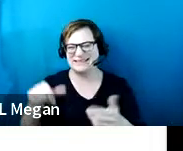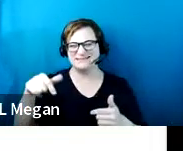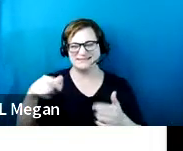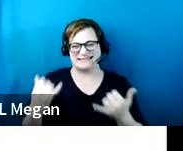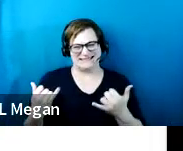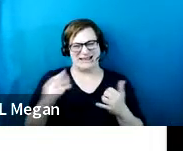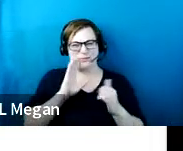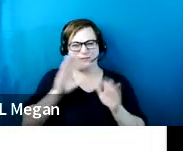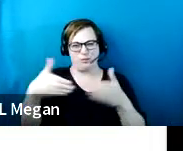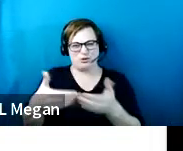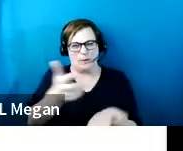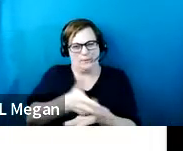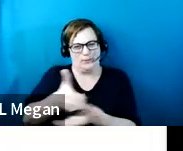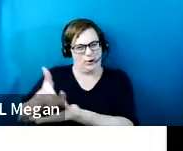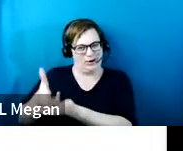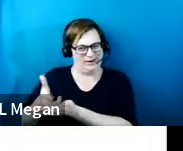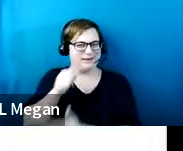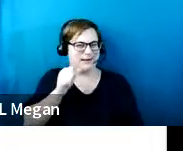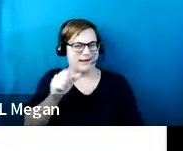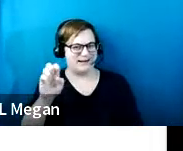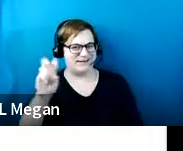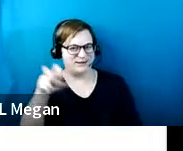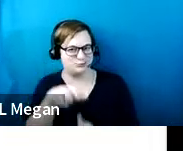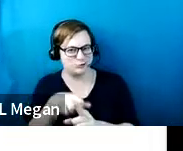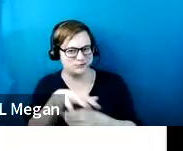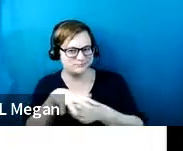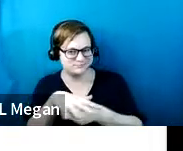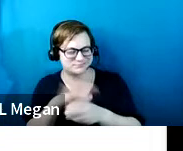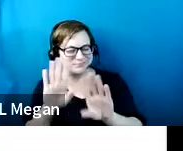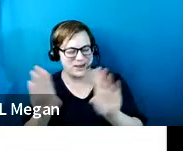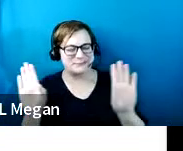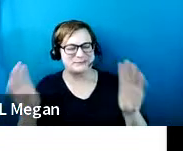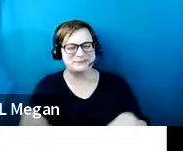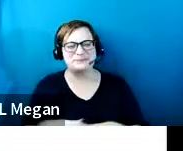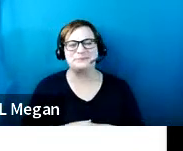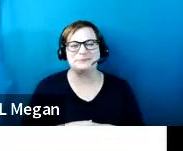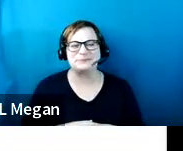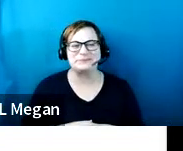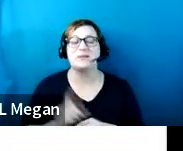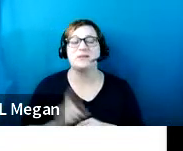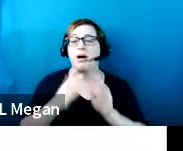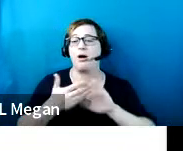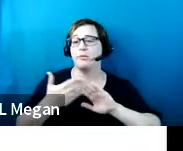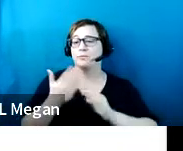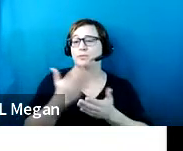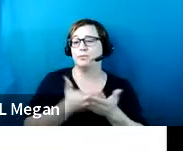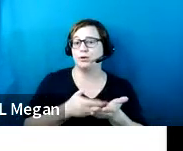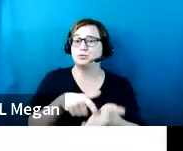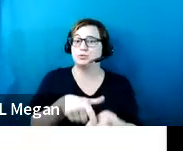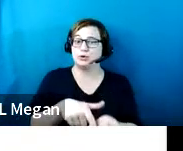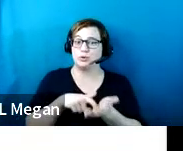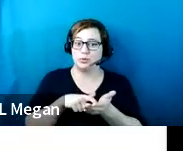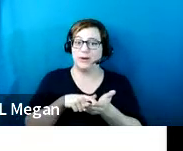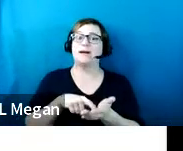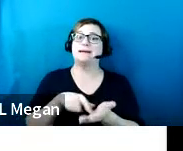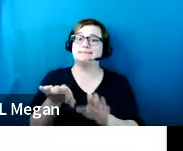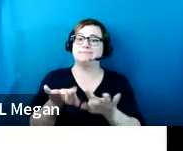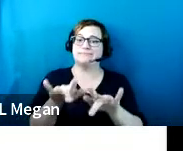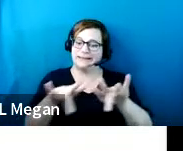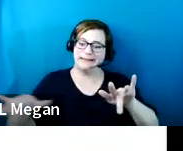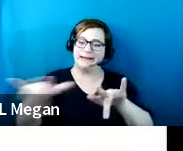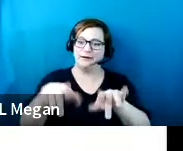charging stations webinar. So that's what I'm focusing on. But operable parts do require a clear floor or ground space.